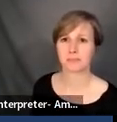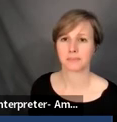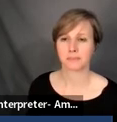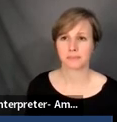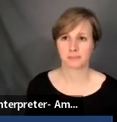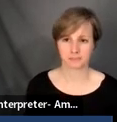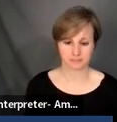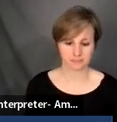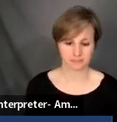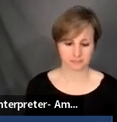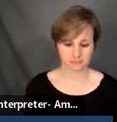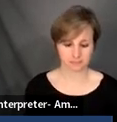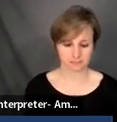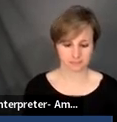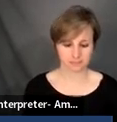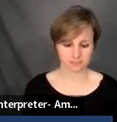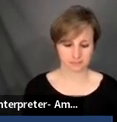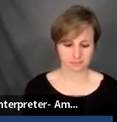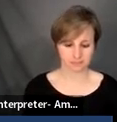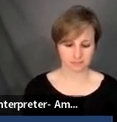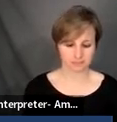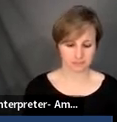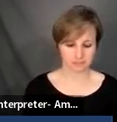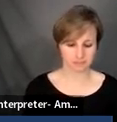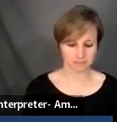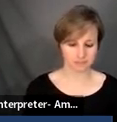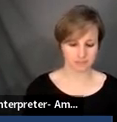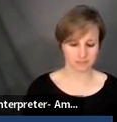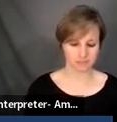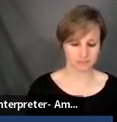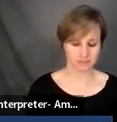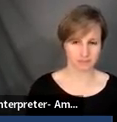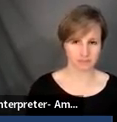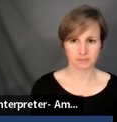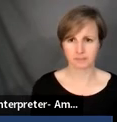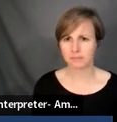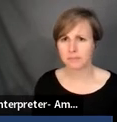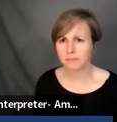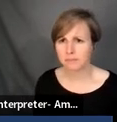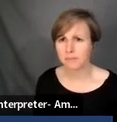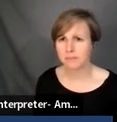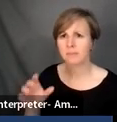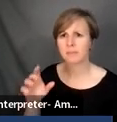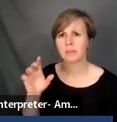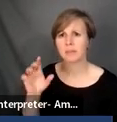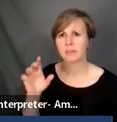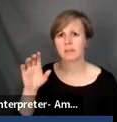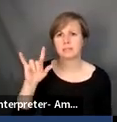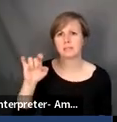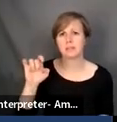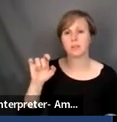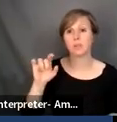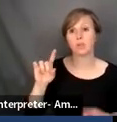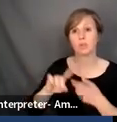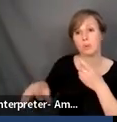Yeah. And, um, I think for me to, um, add one more